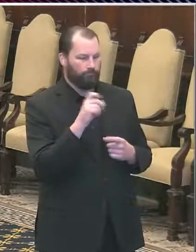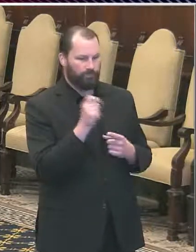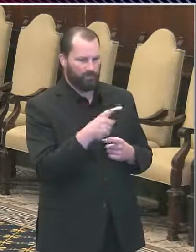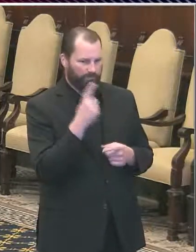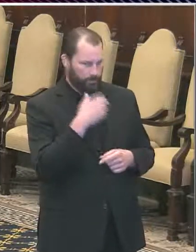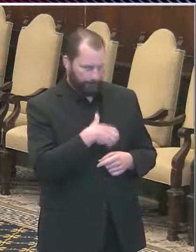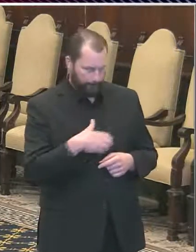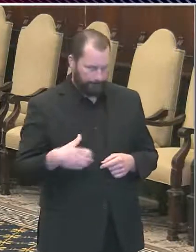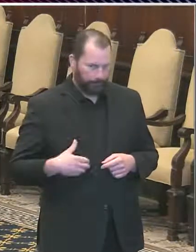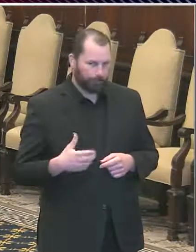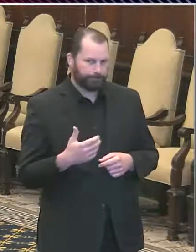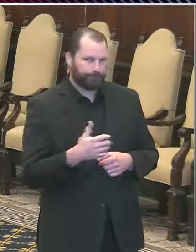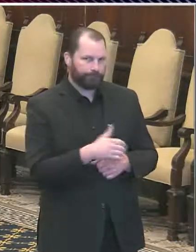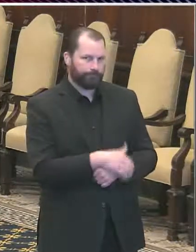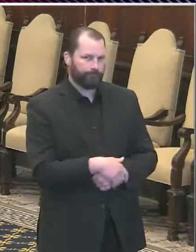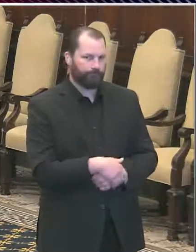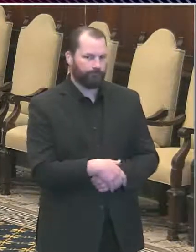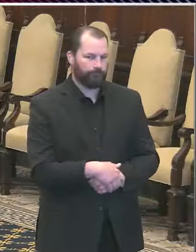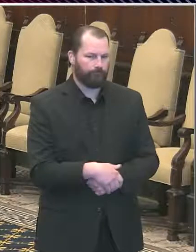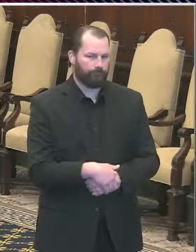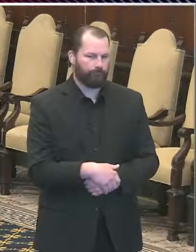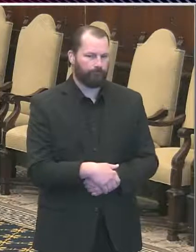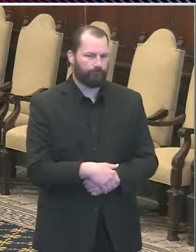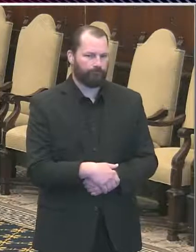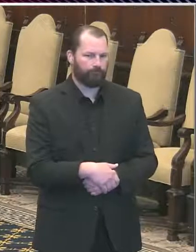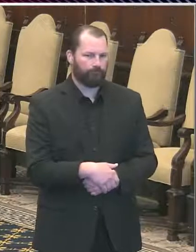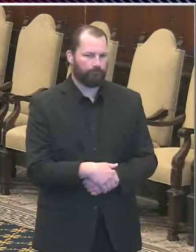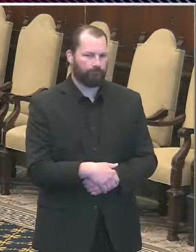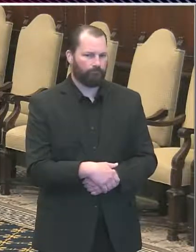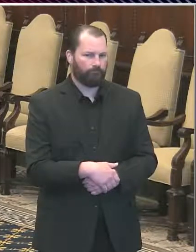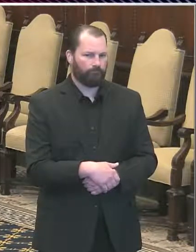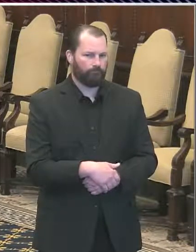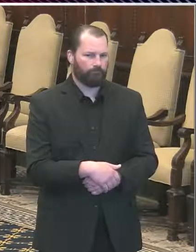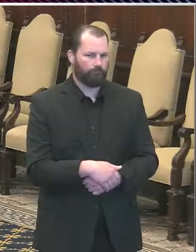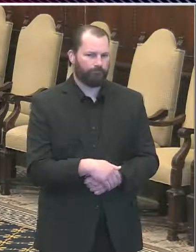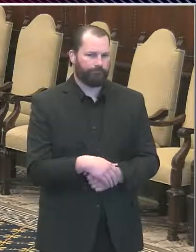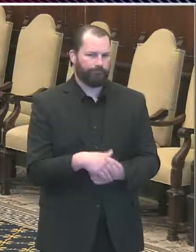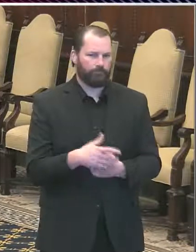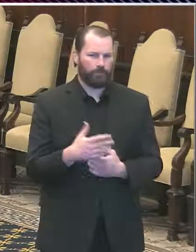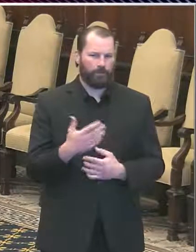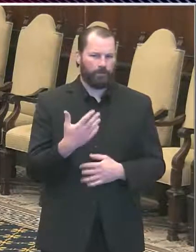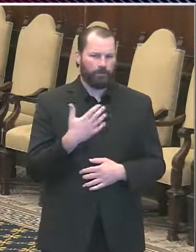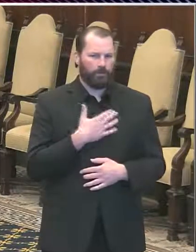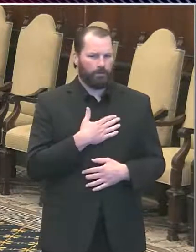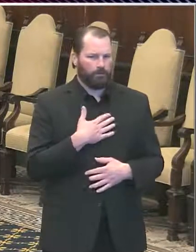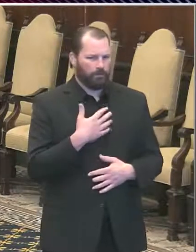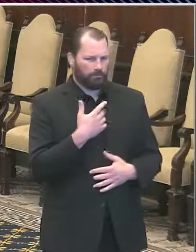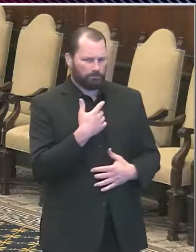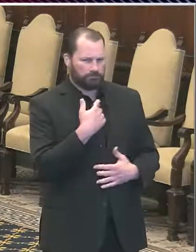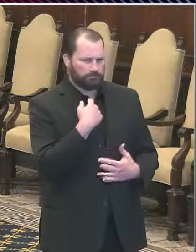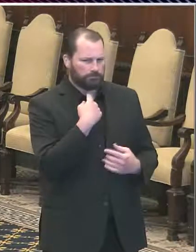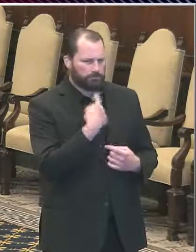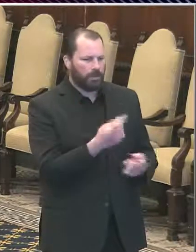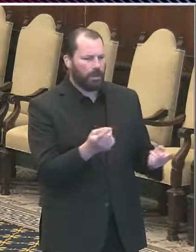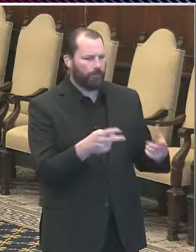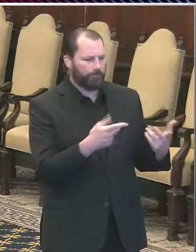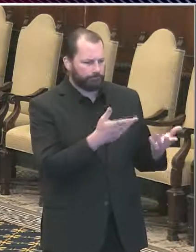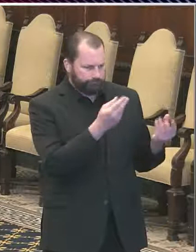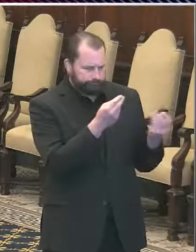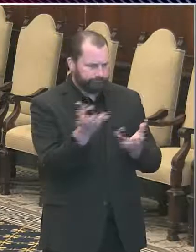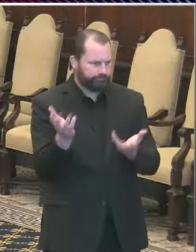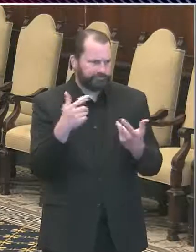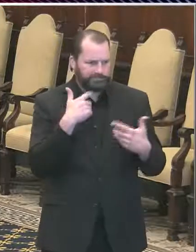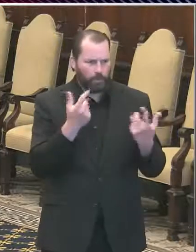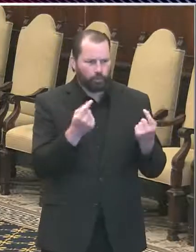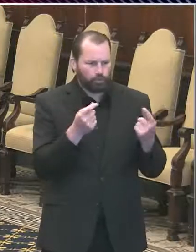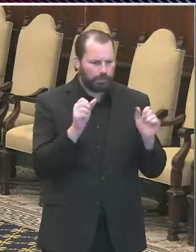people what is it that they are able to do and what they shouldn't be doing in the parks? What they shouldn't be doing is playing group sports. They shouldn't